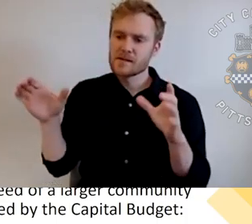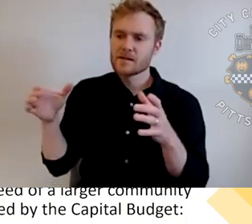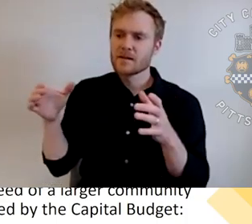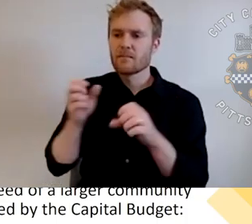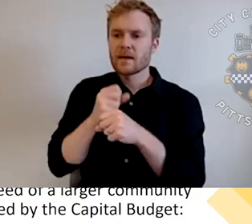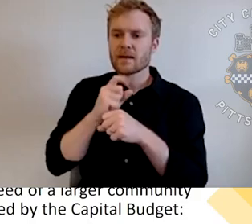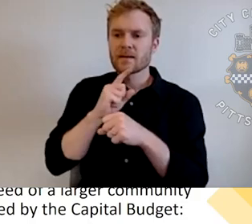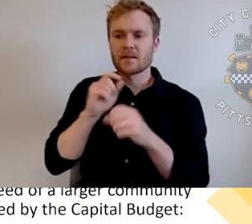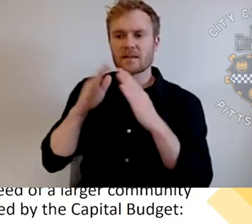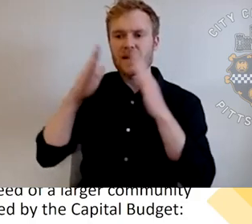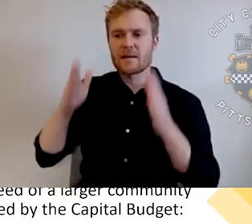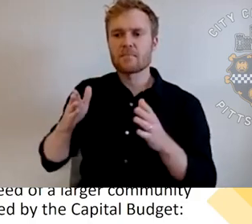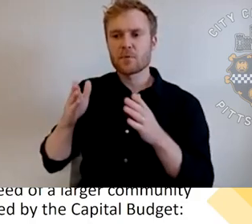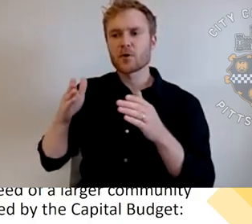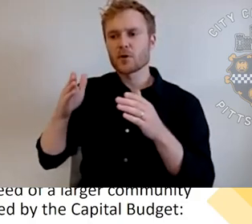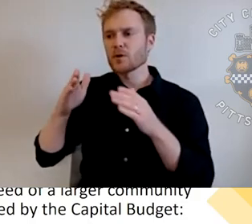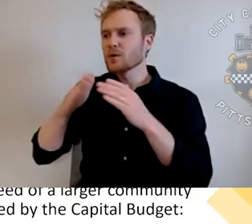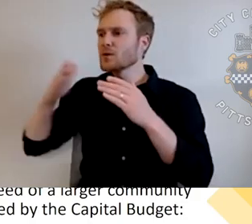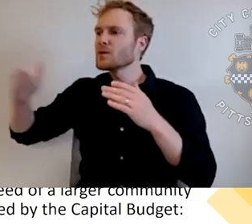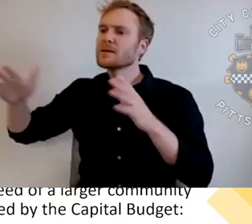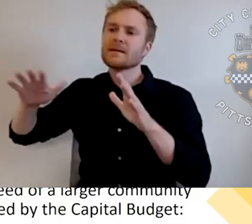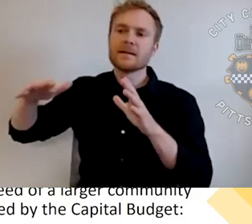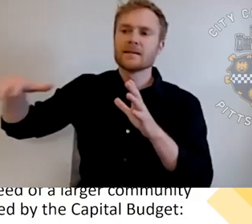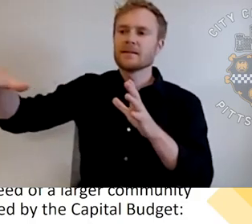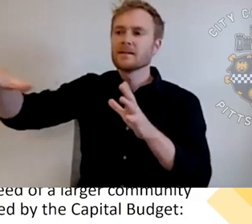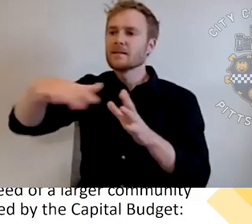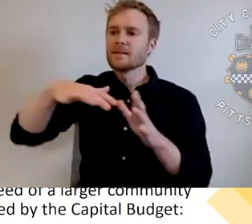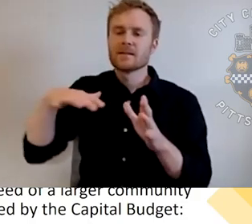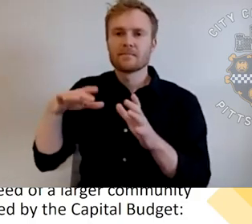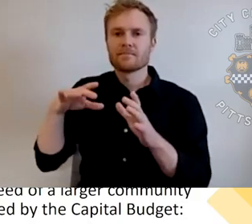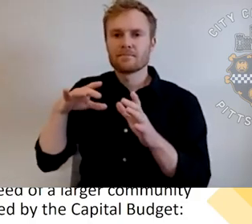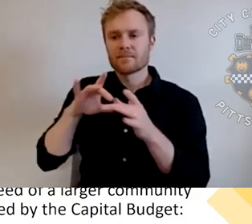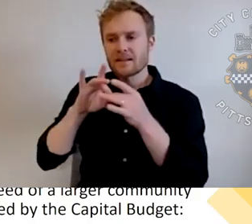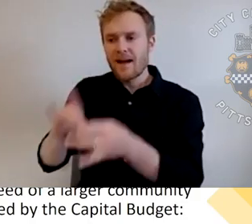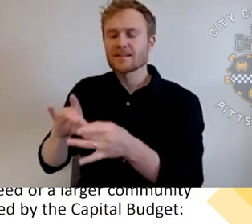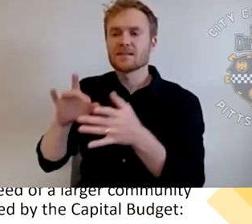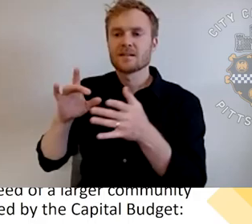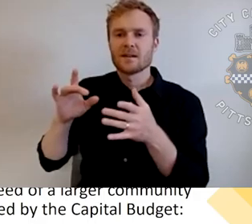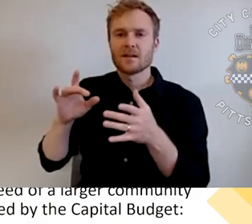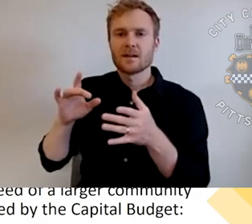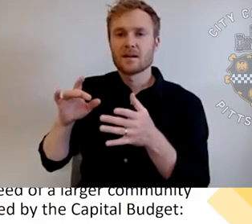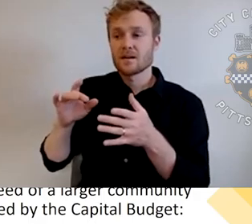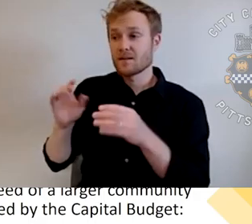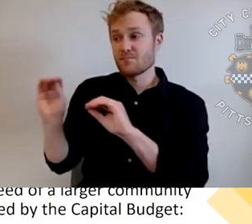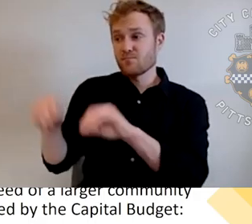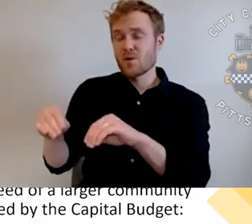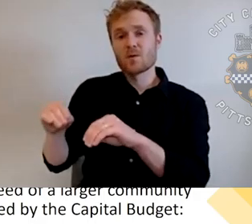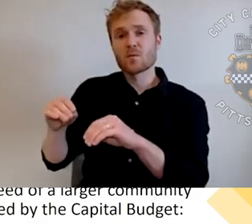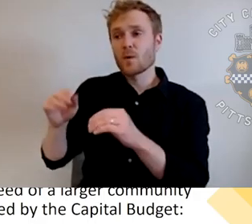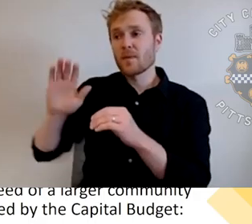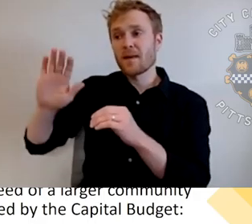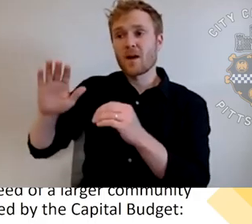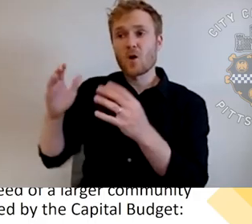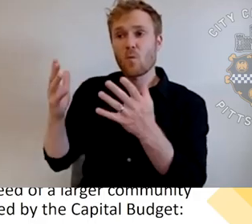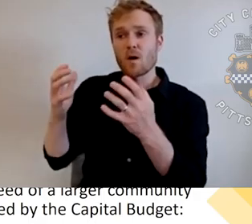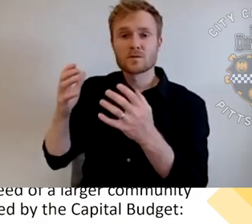to figure out what they would like to see in that park and then how to make it happen. So actually, Chris, if you could go to the next